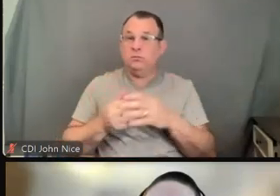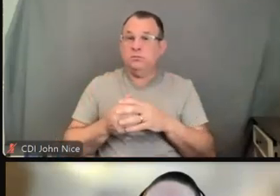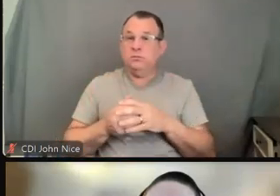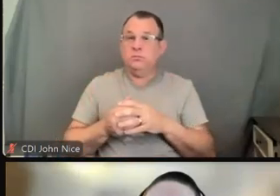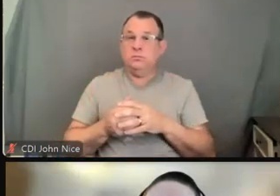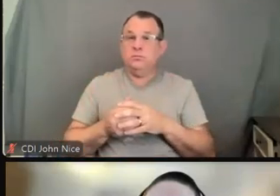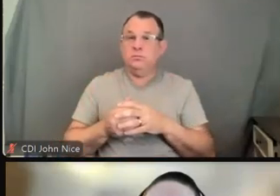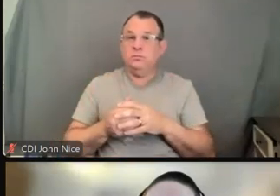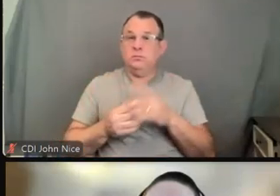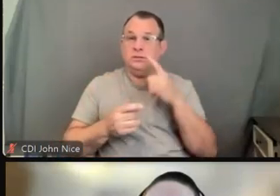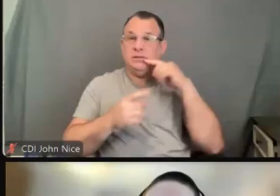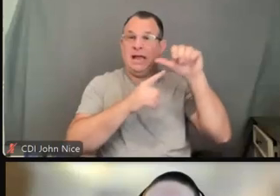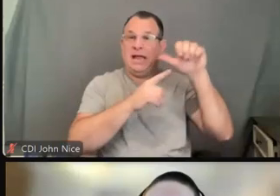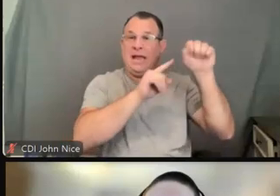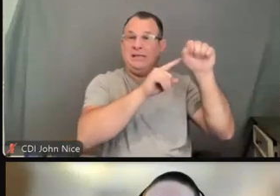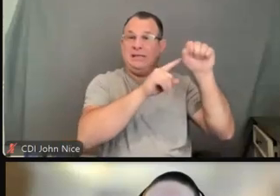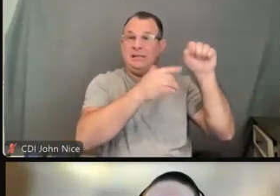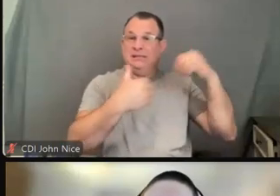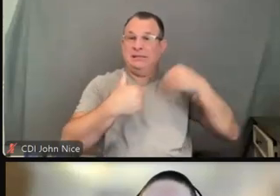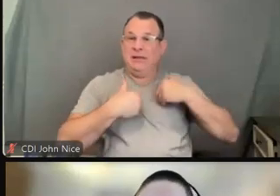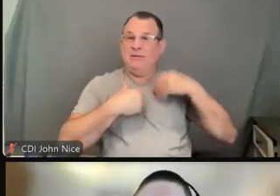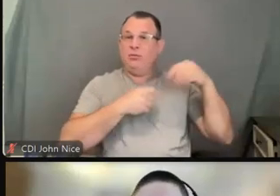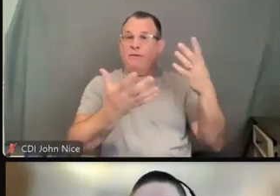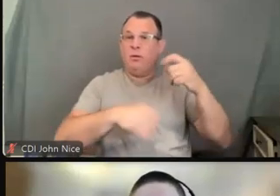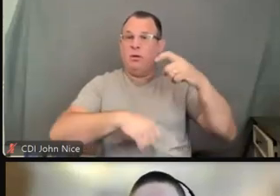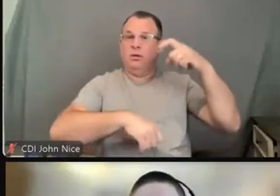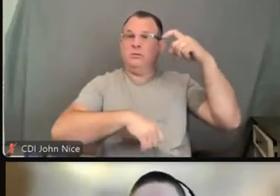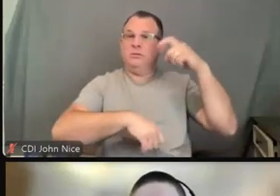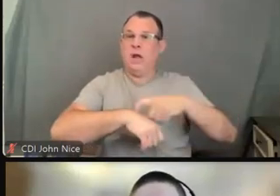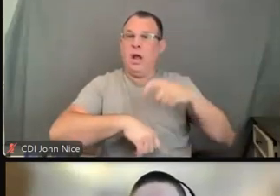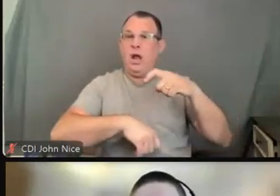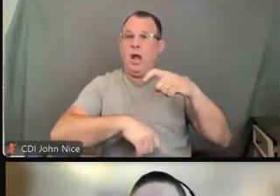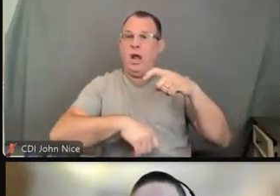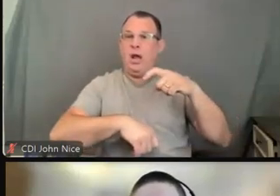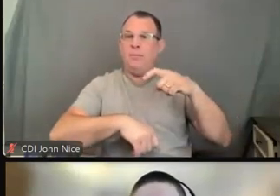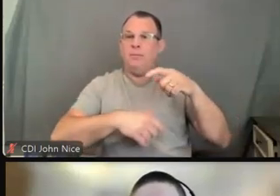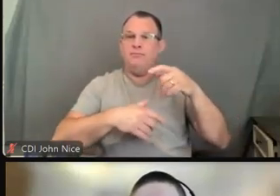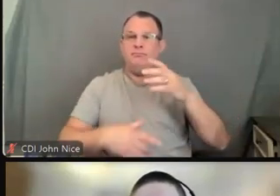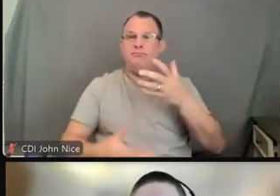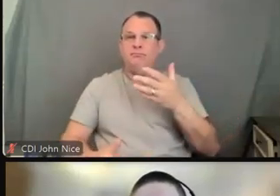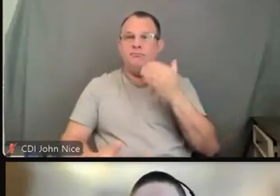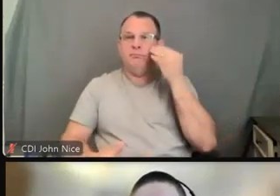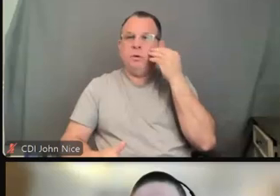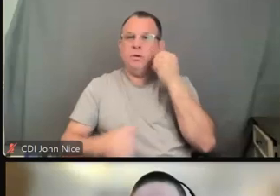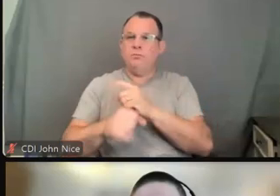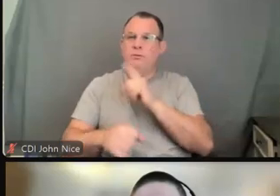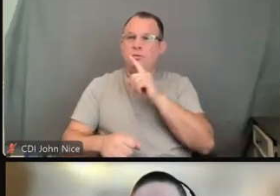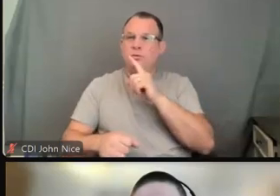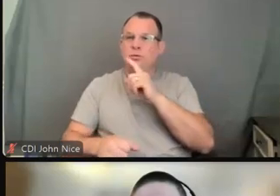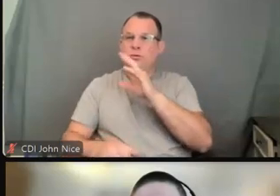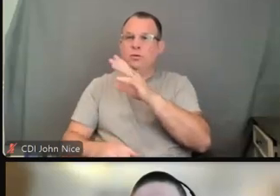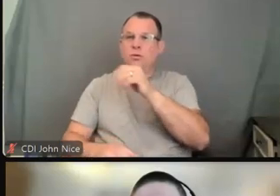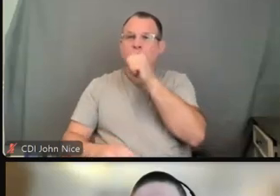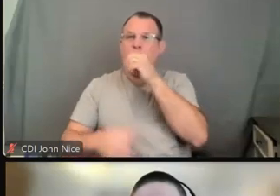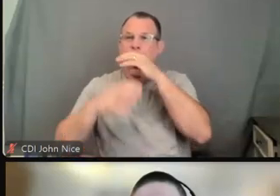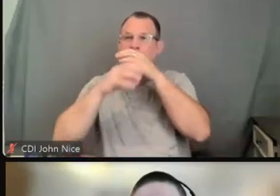provided in a timely manner and in such a way as to protect the privacy and the independence of the